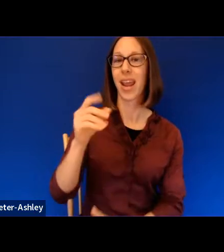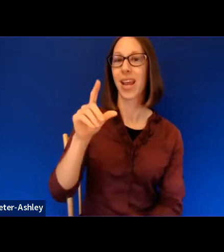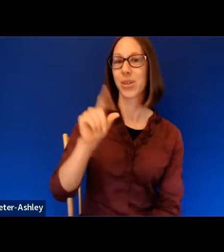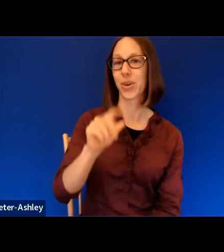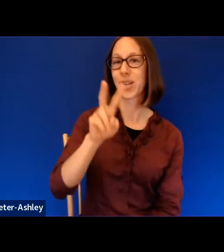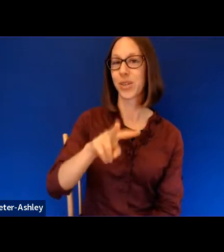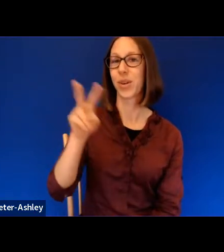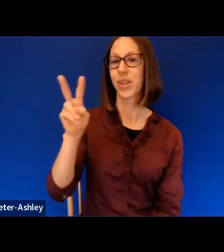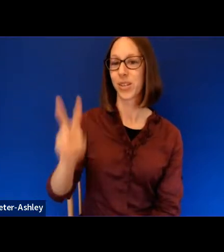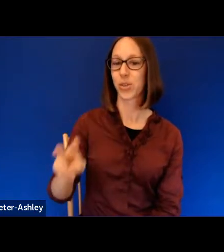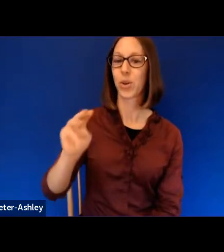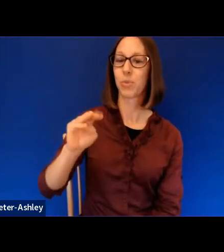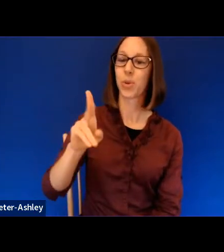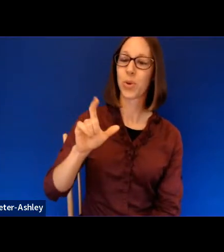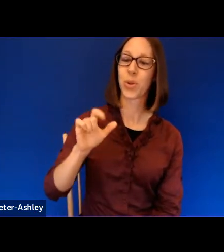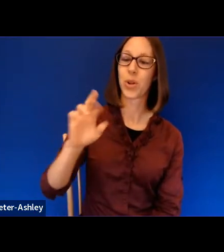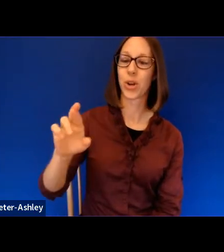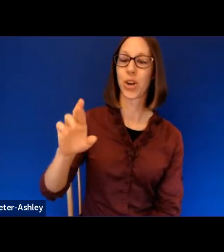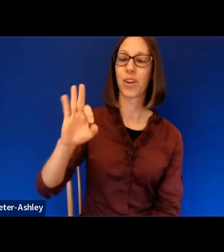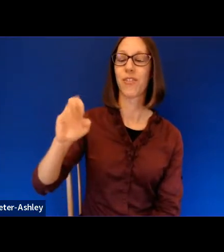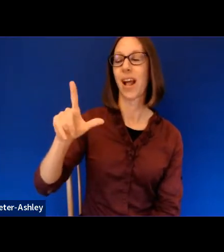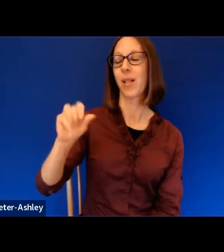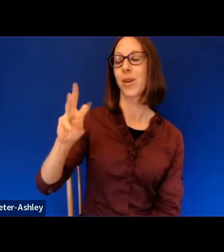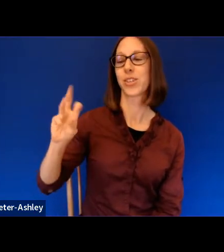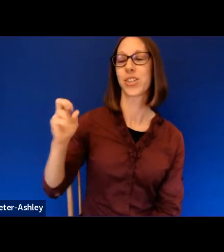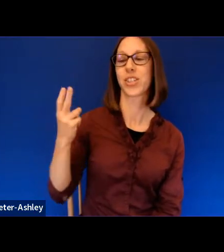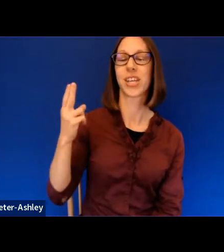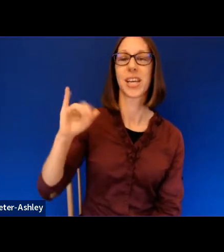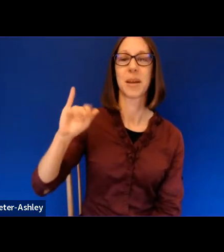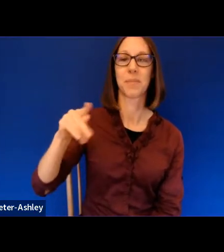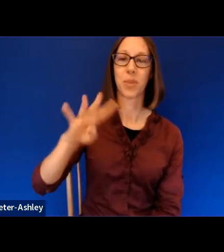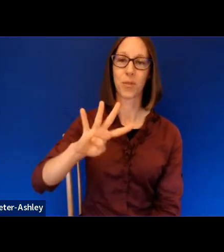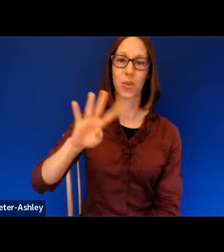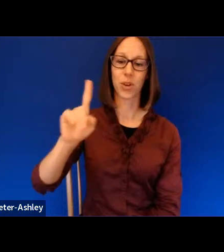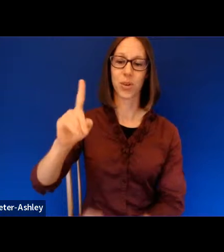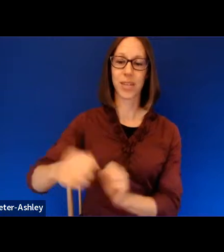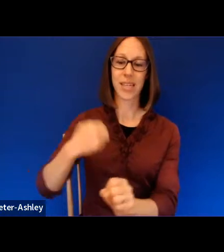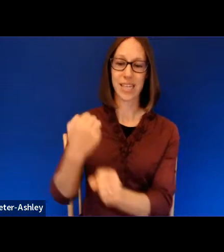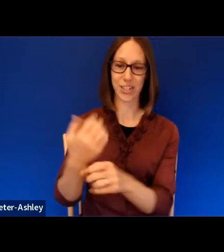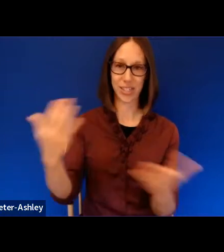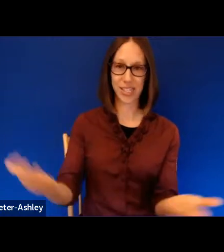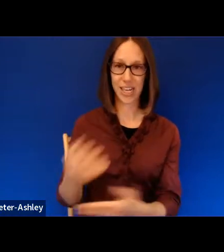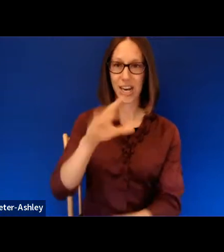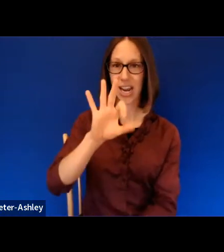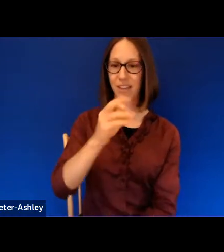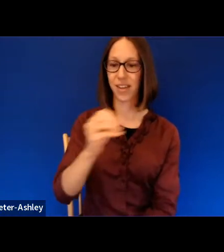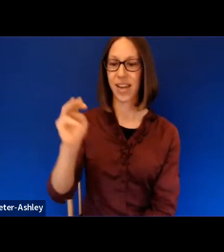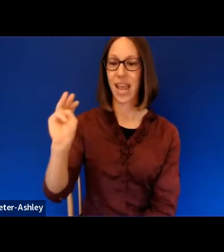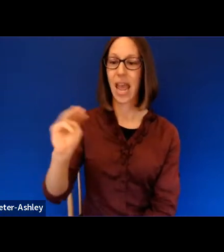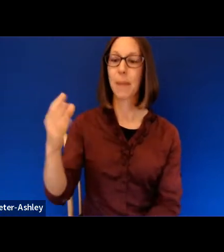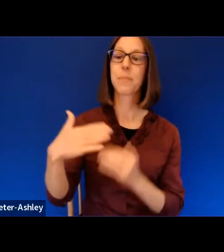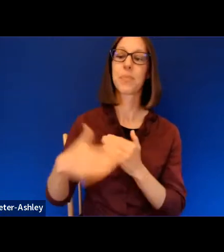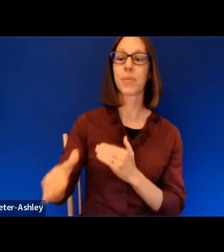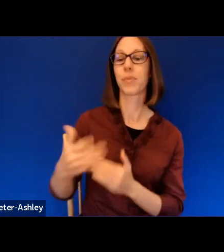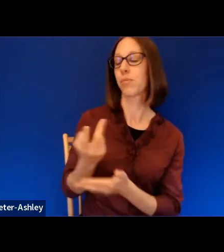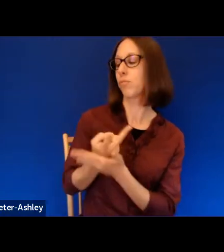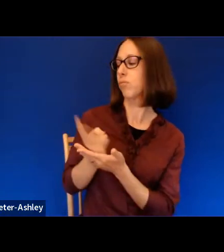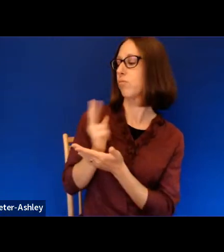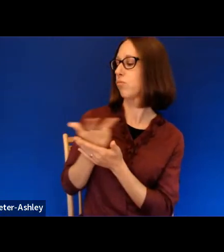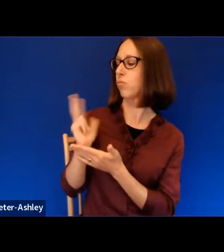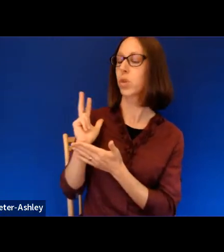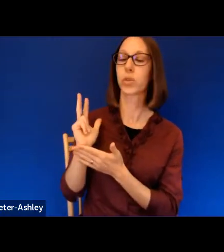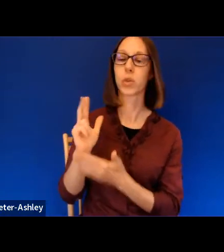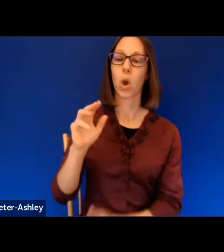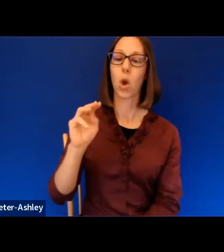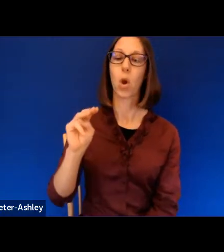41st year at F&M. Following the visit of Mueller Fellow Masha Gessen several weeks ago, we're honored